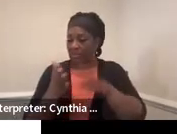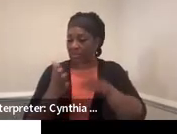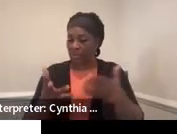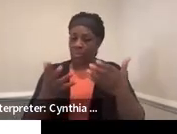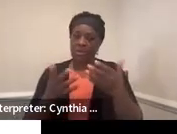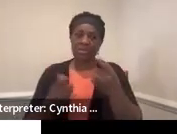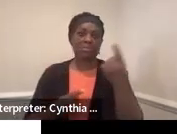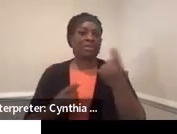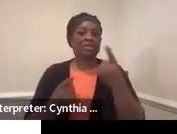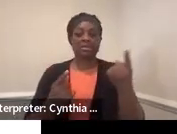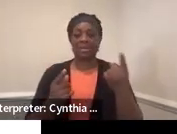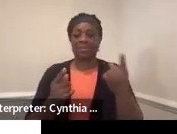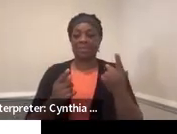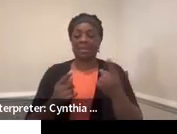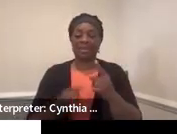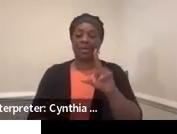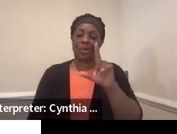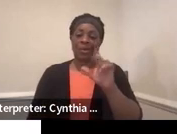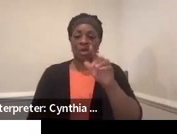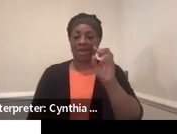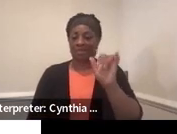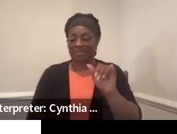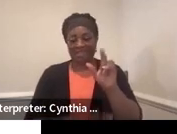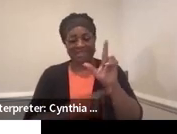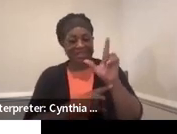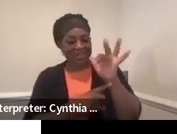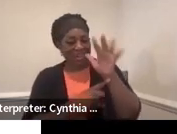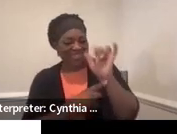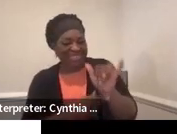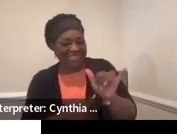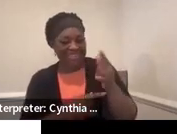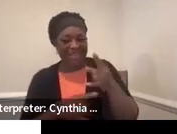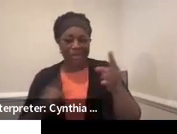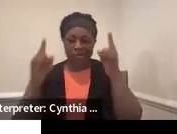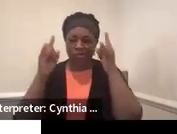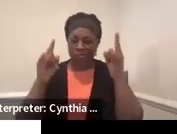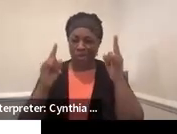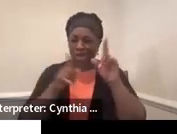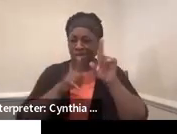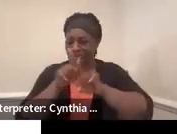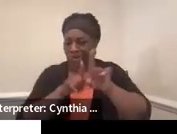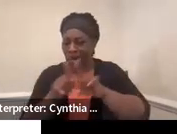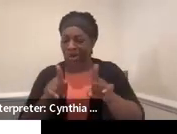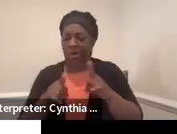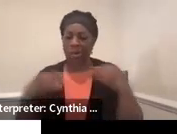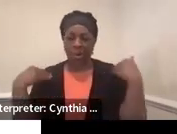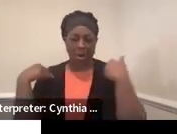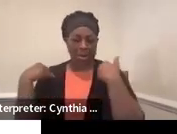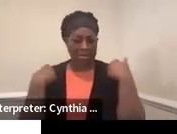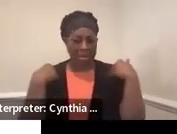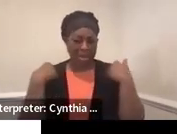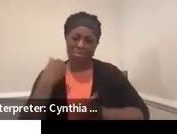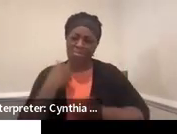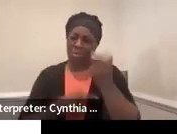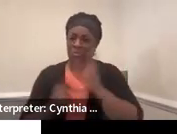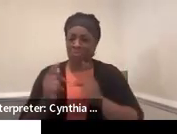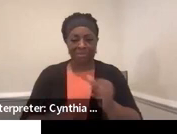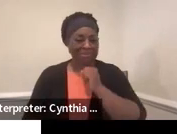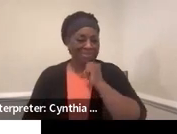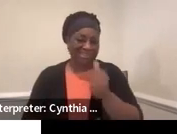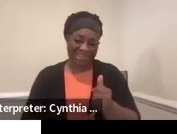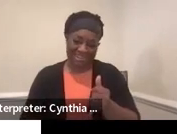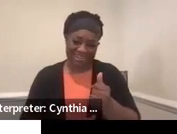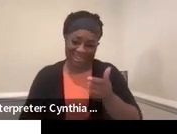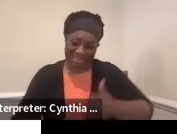something very lofty, like a rock star or a supermodel or something that not very many people get to